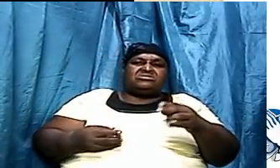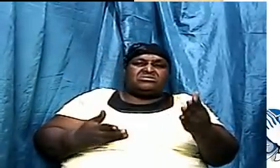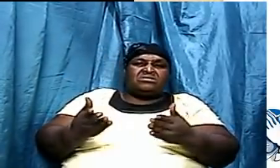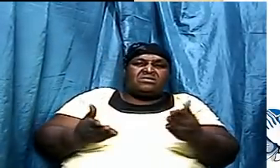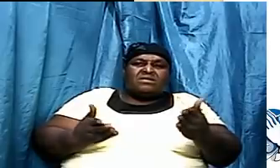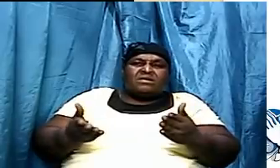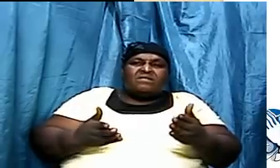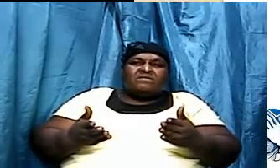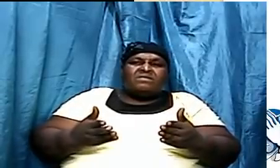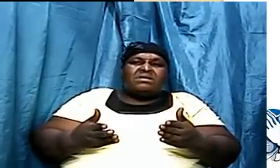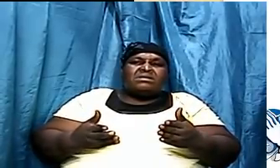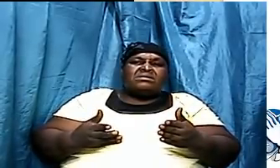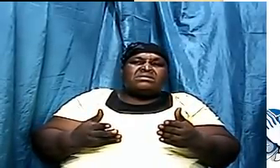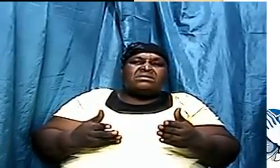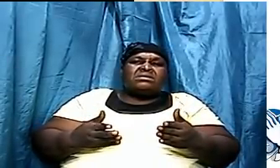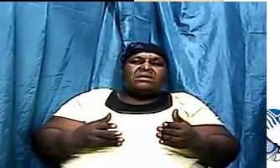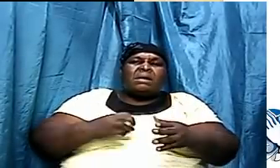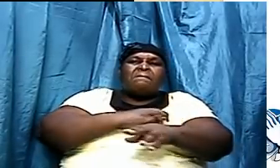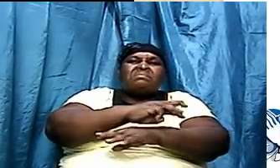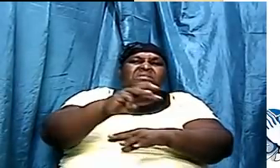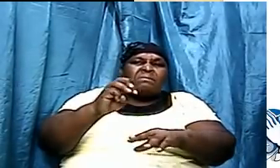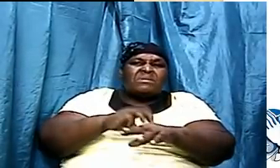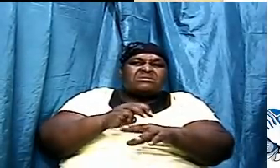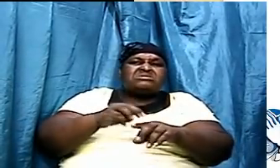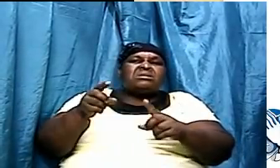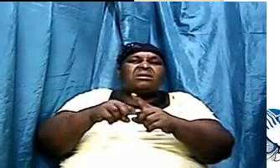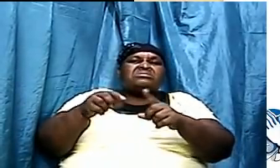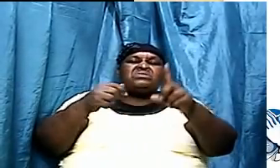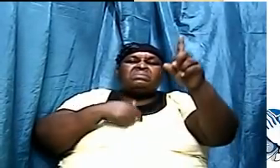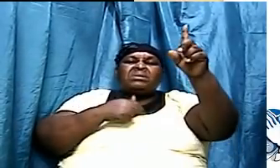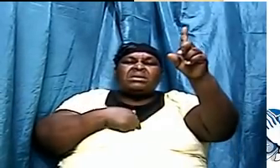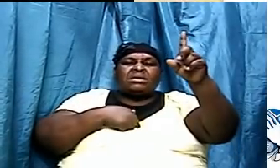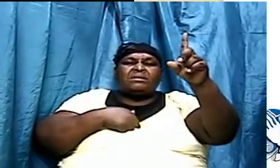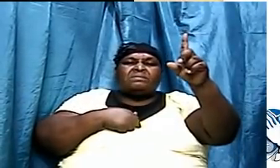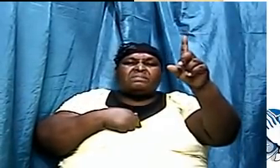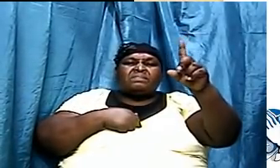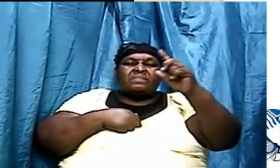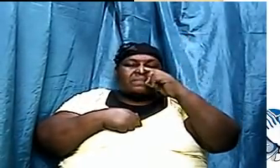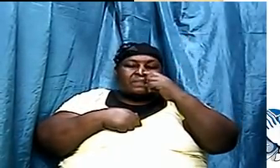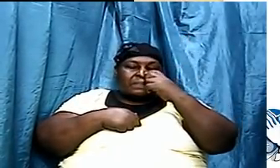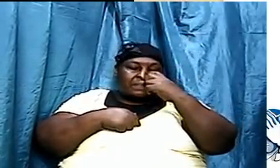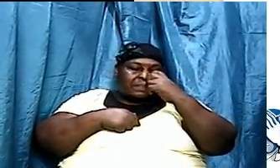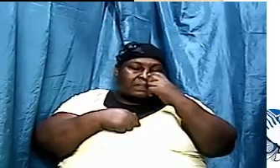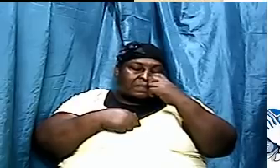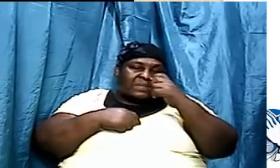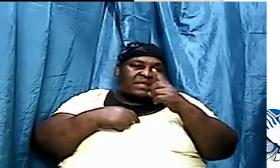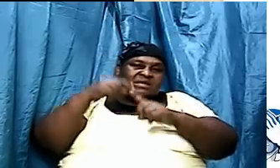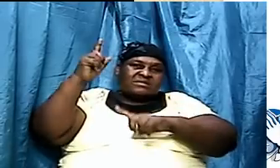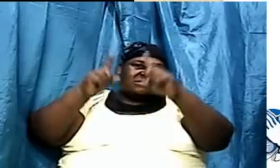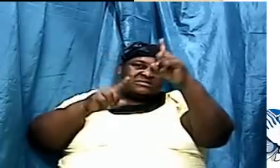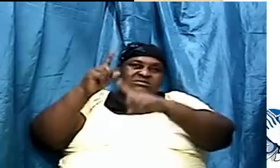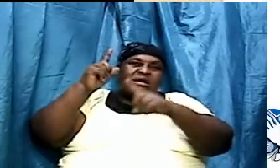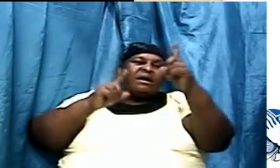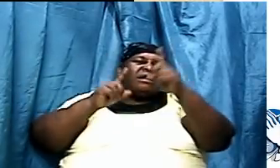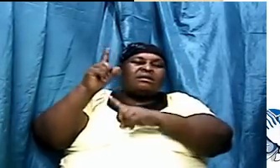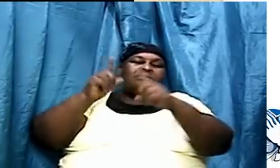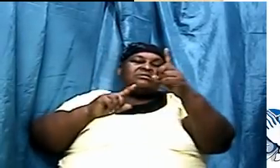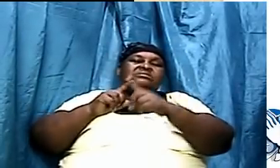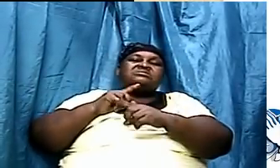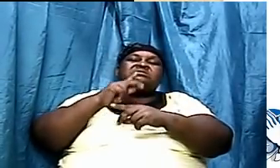point even in this statement that the host of heaven the stars and the planets and the galaxies